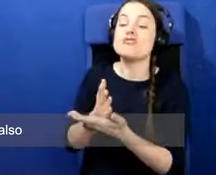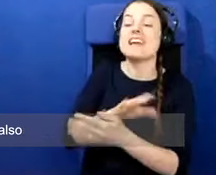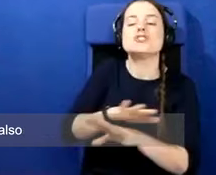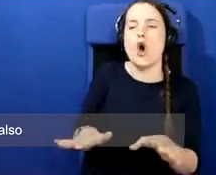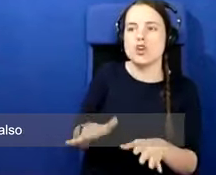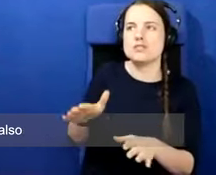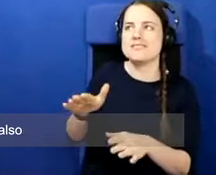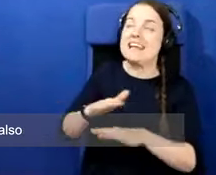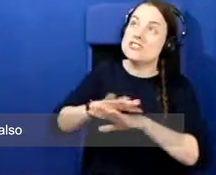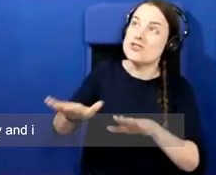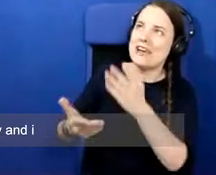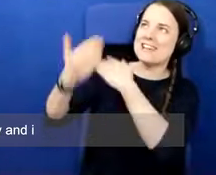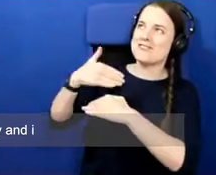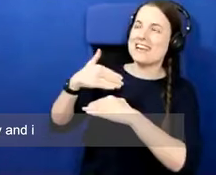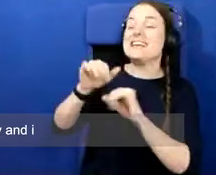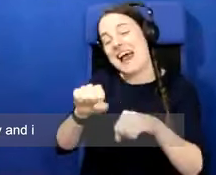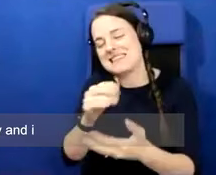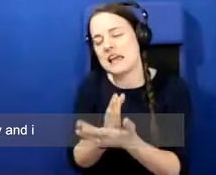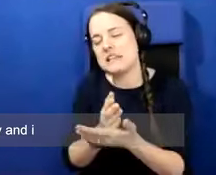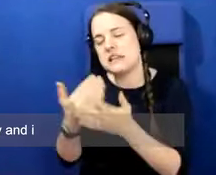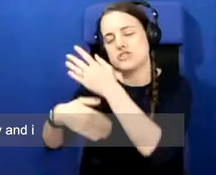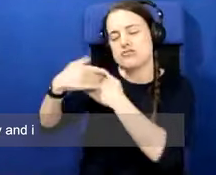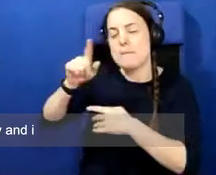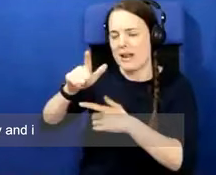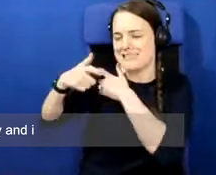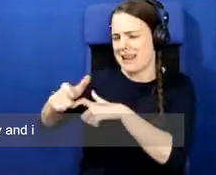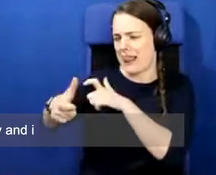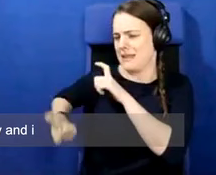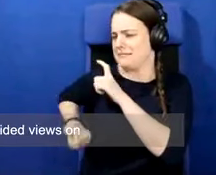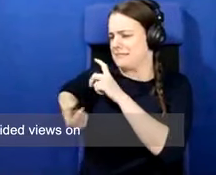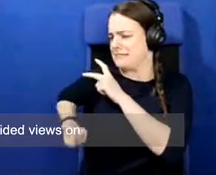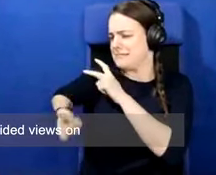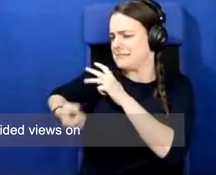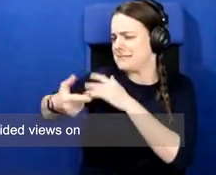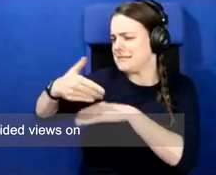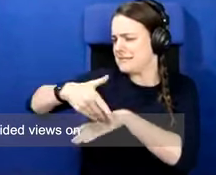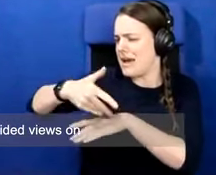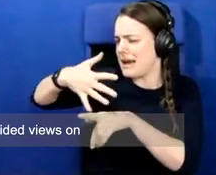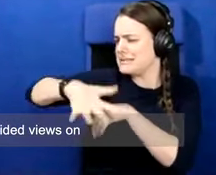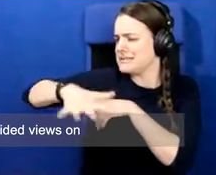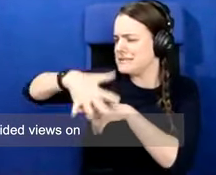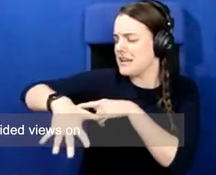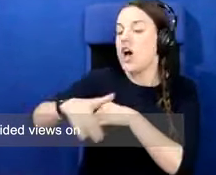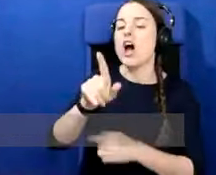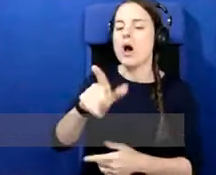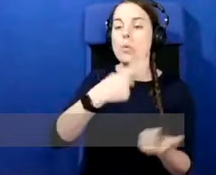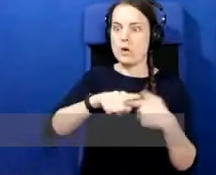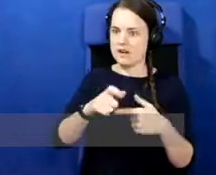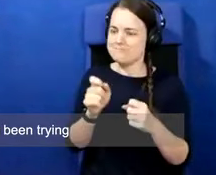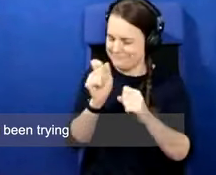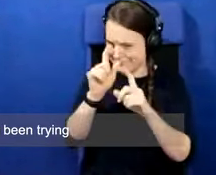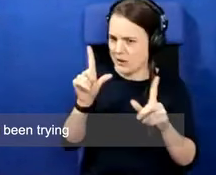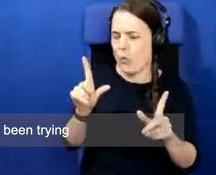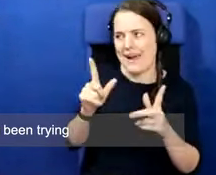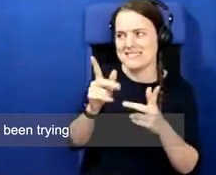history, but it's also quite contemporary. And we're also conscious of divided views on it. And one of